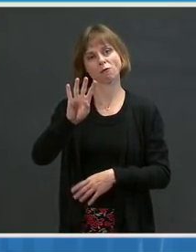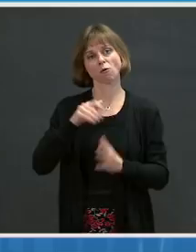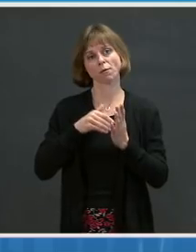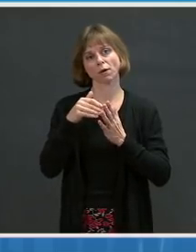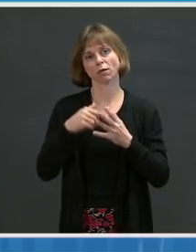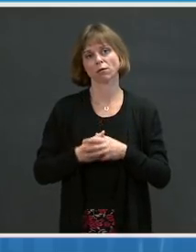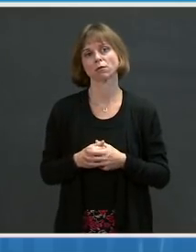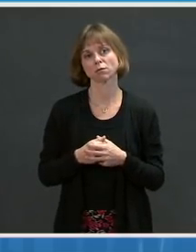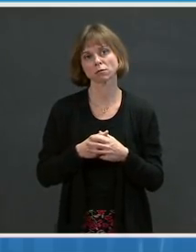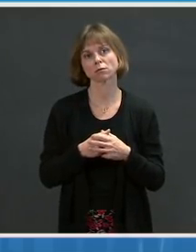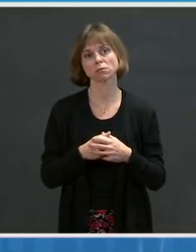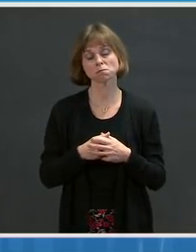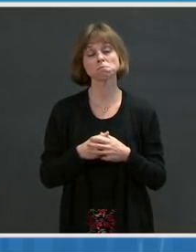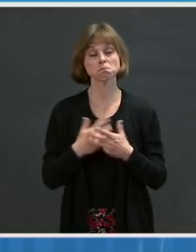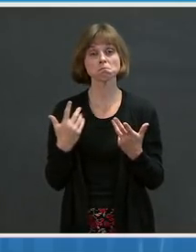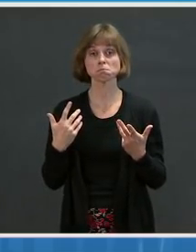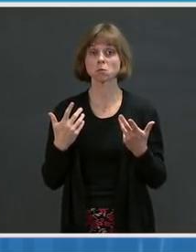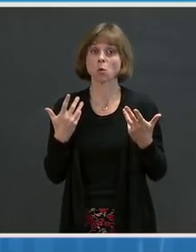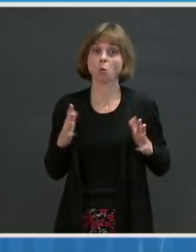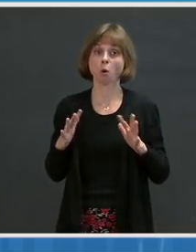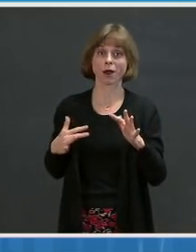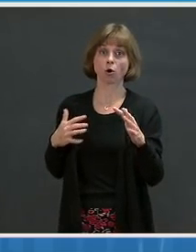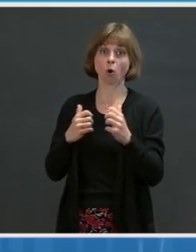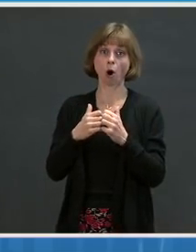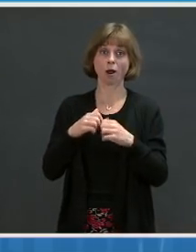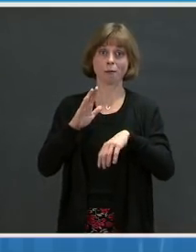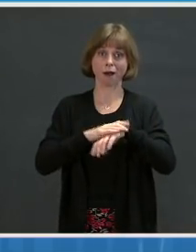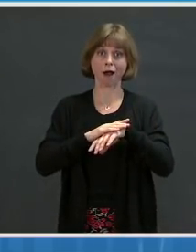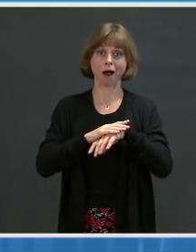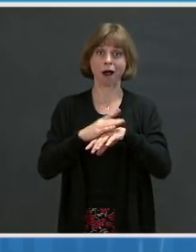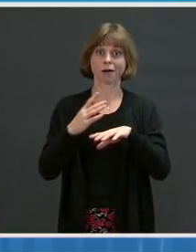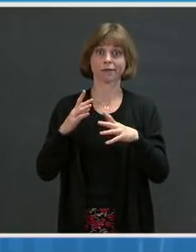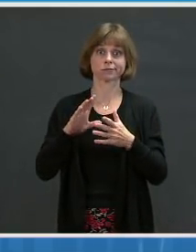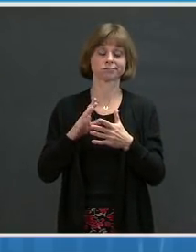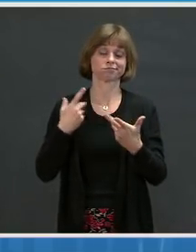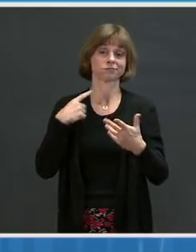And we've already caught up on the weather-related shipping backlogs.